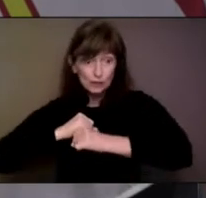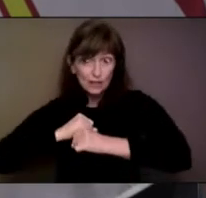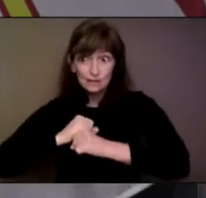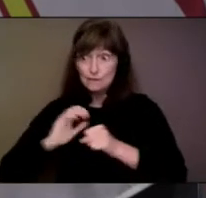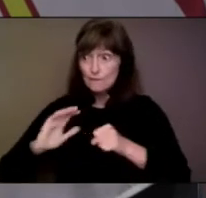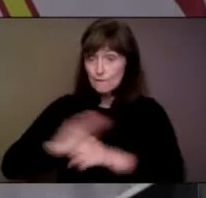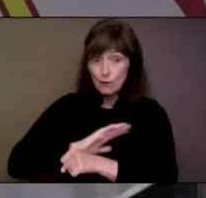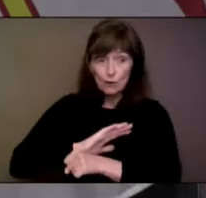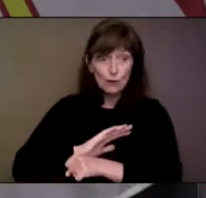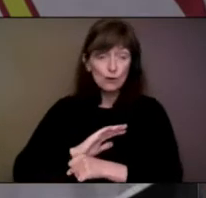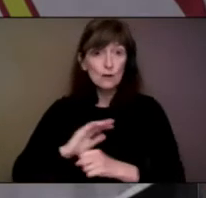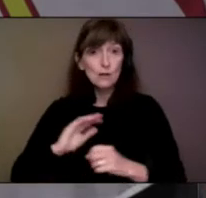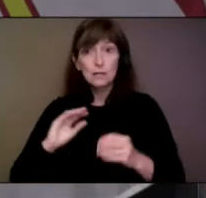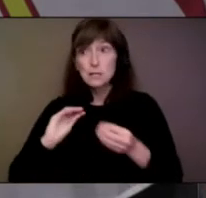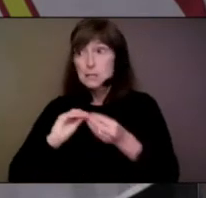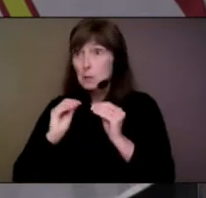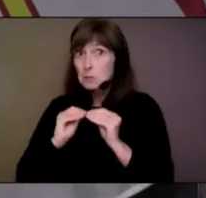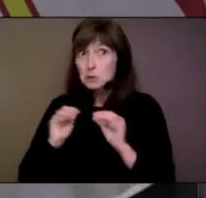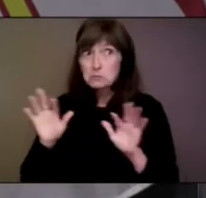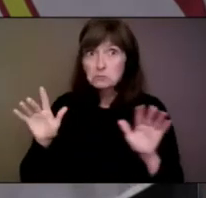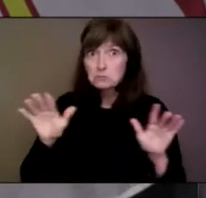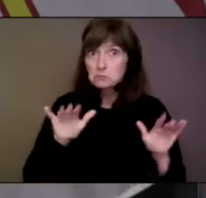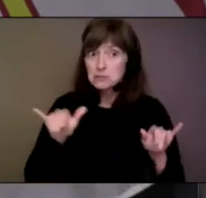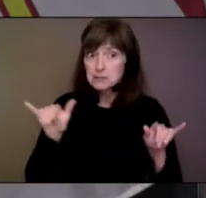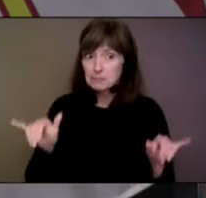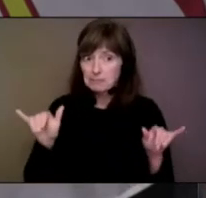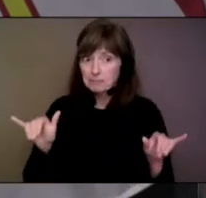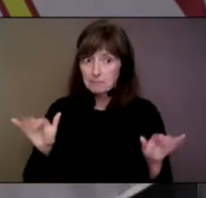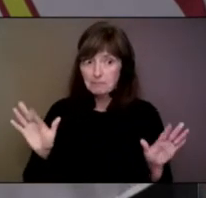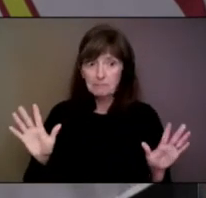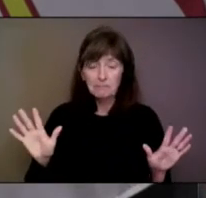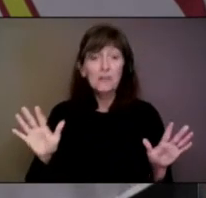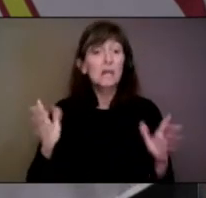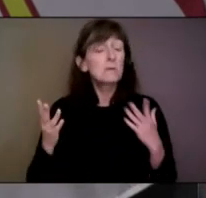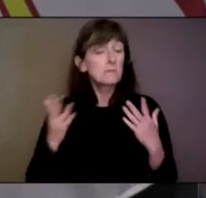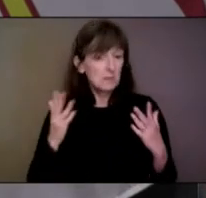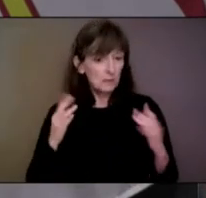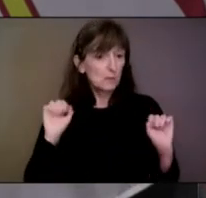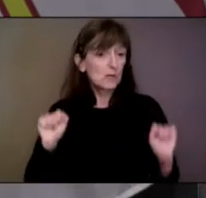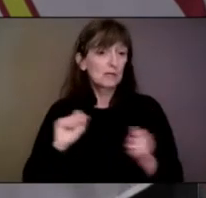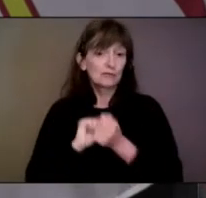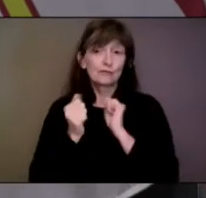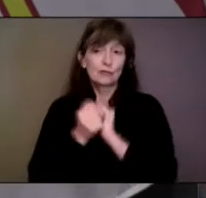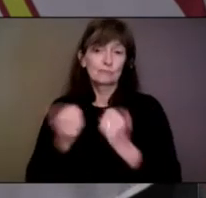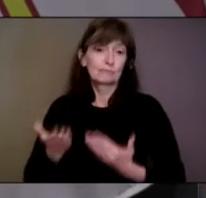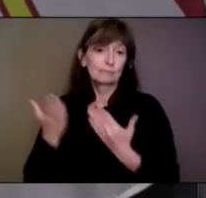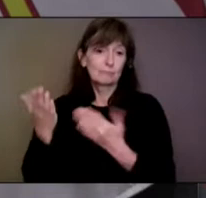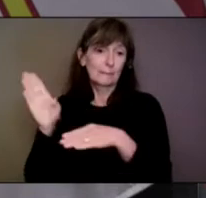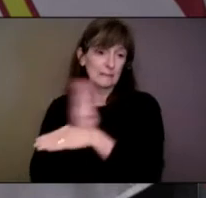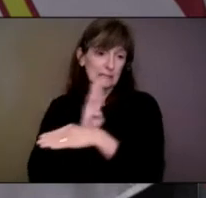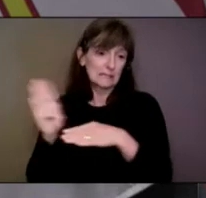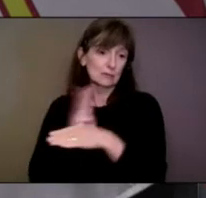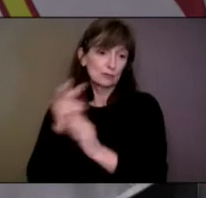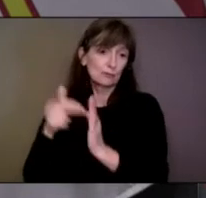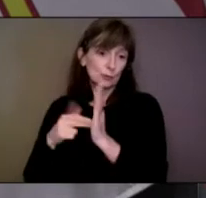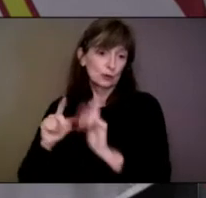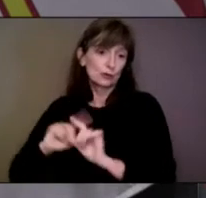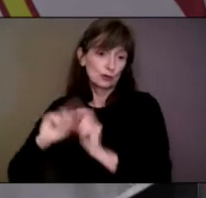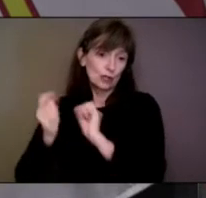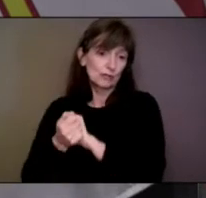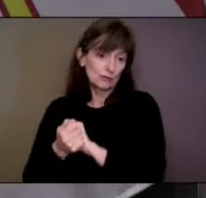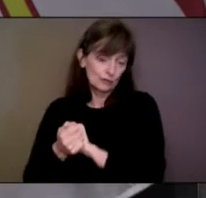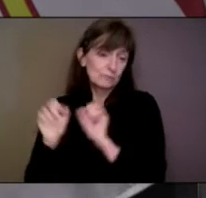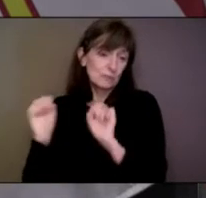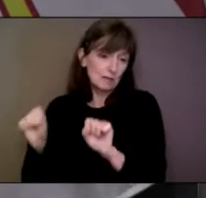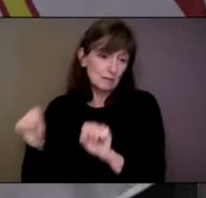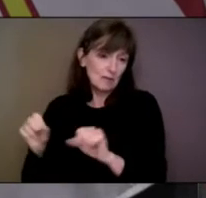as we make these changes, we may be able to make some different recommendations with regard to that. So I guess